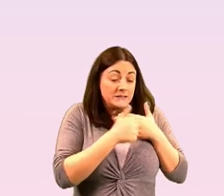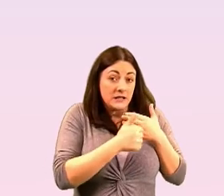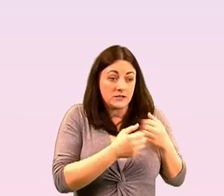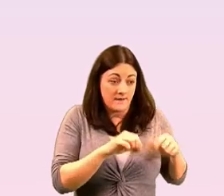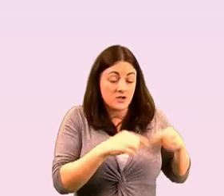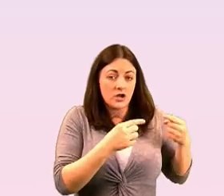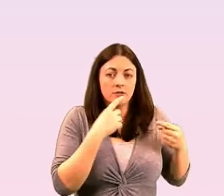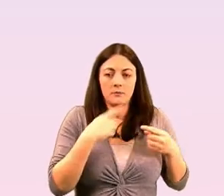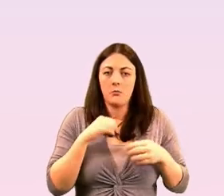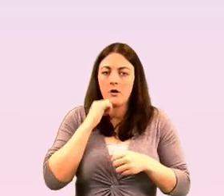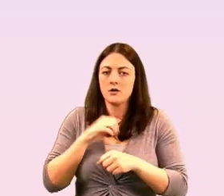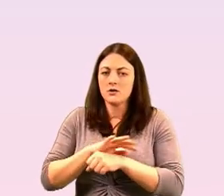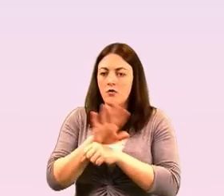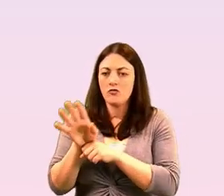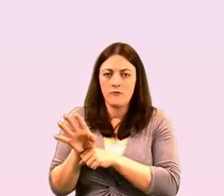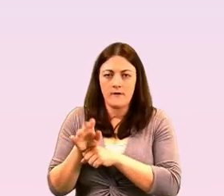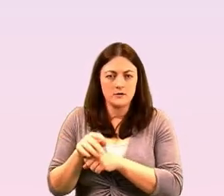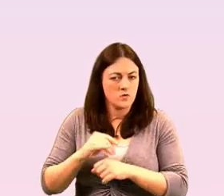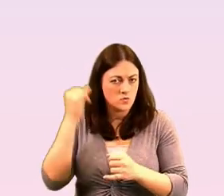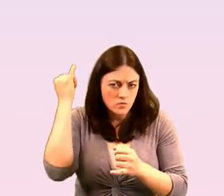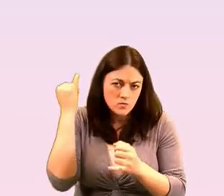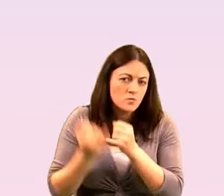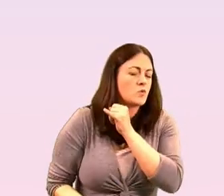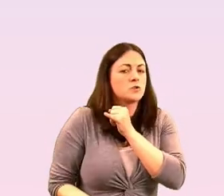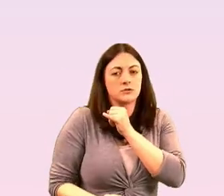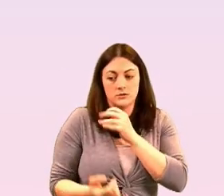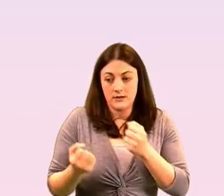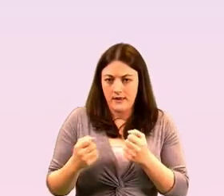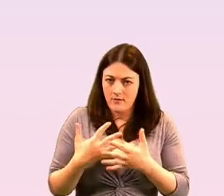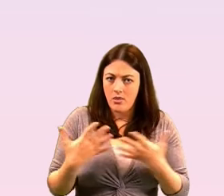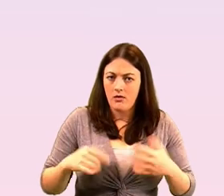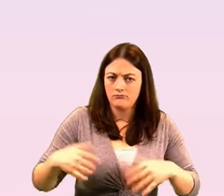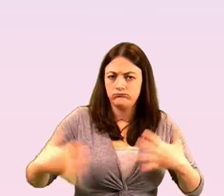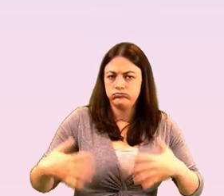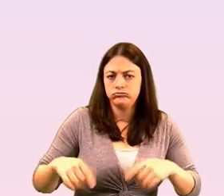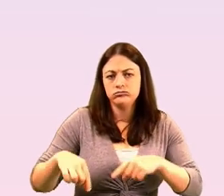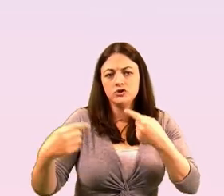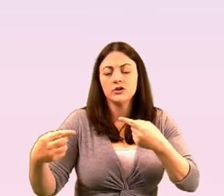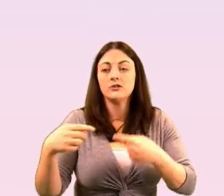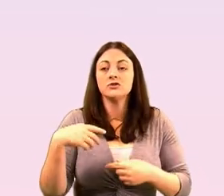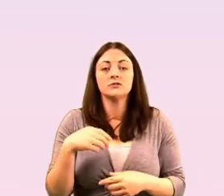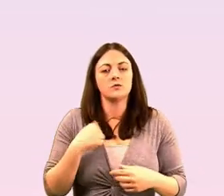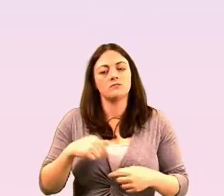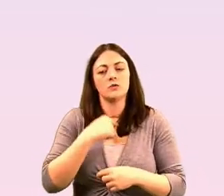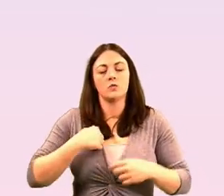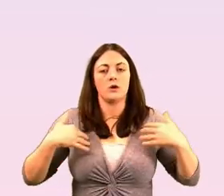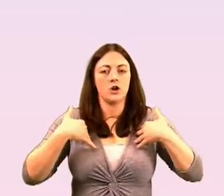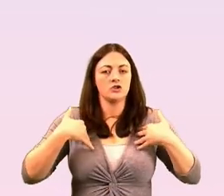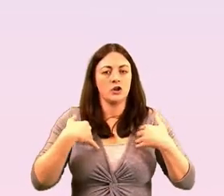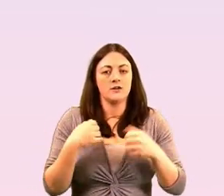concerned about in a covert context are really the people that we're generally um more concerned about in our services